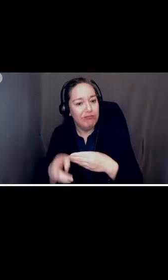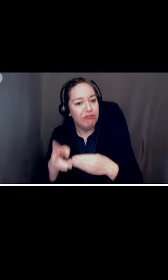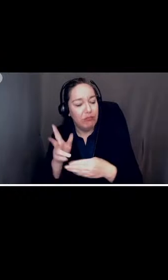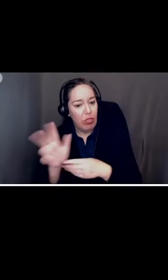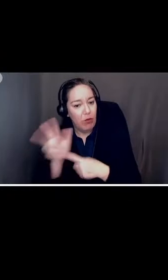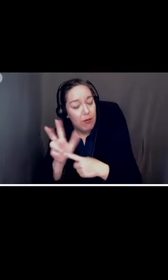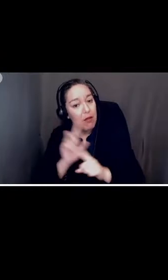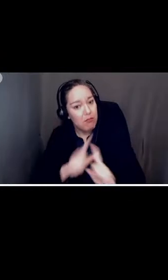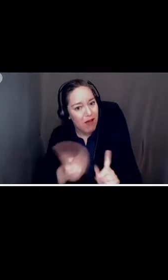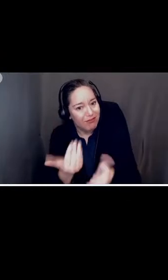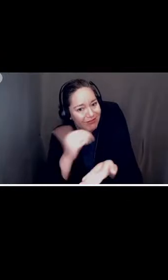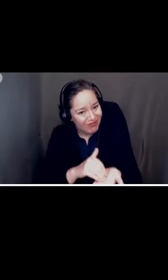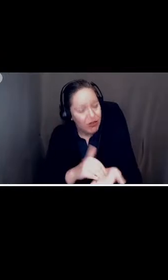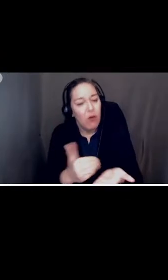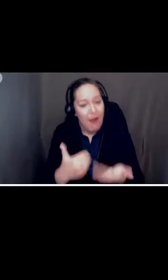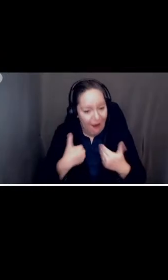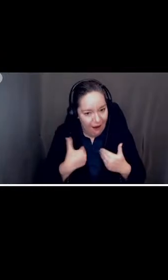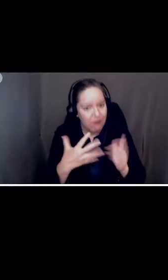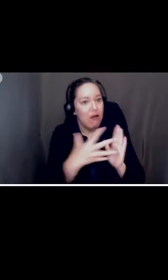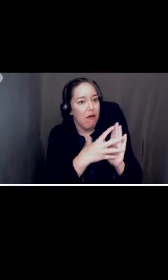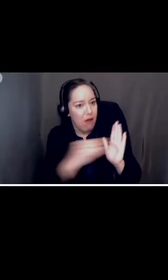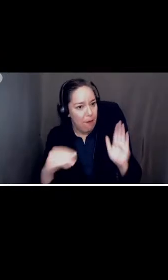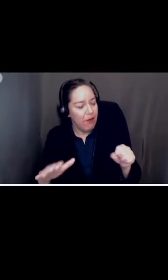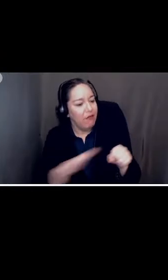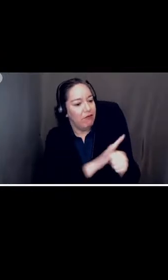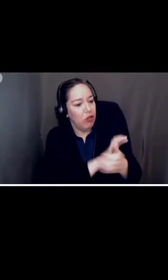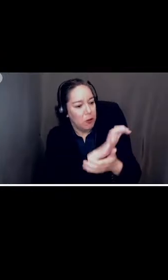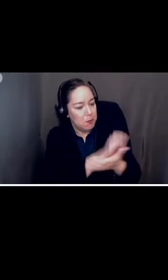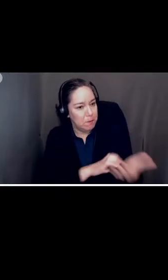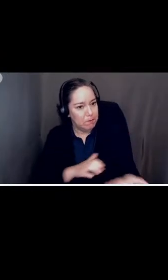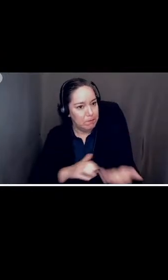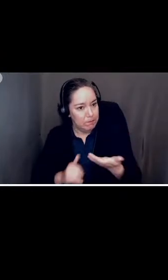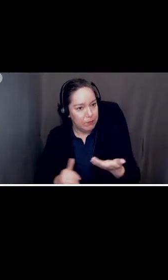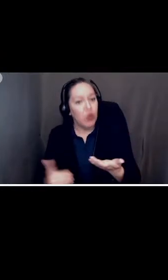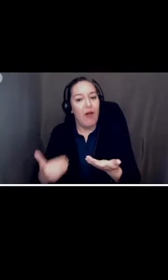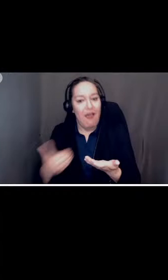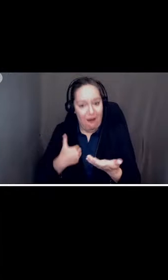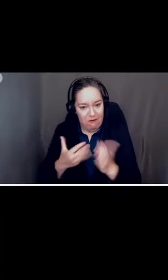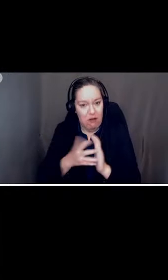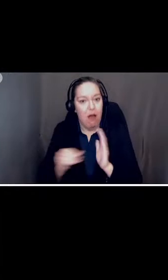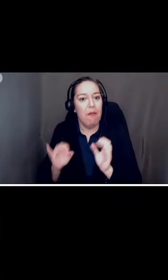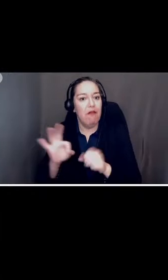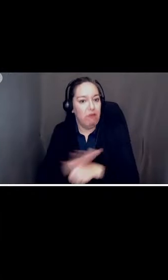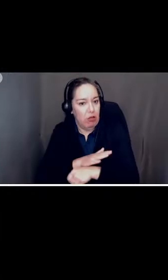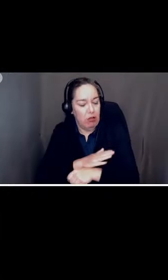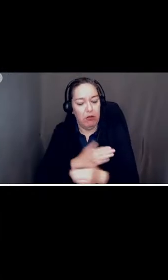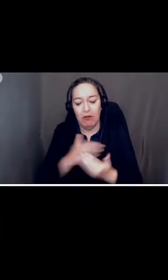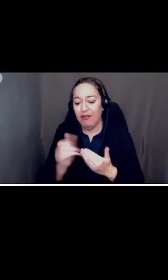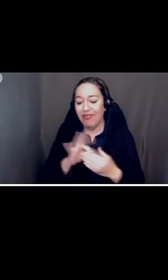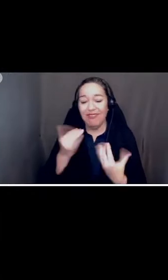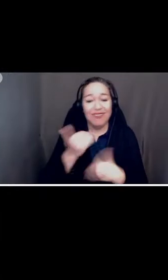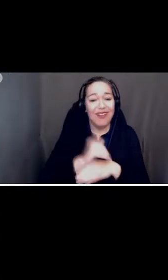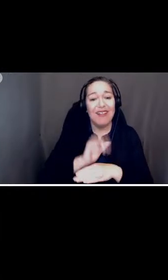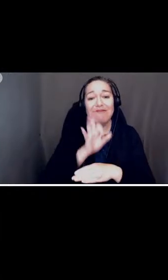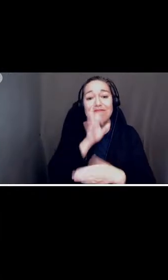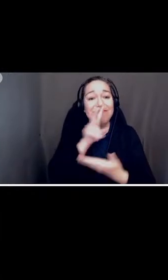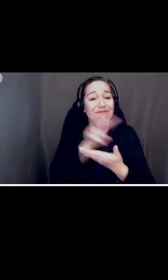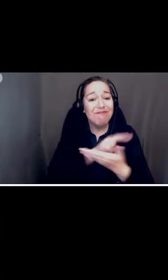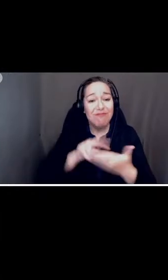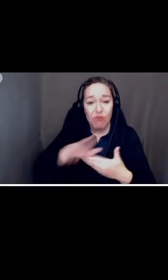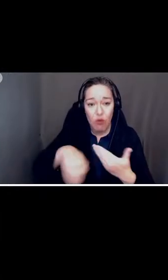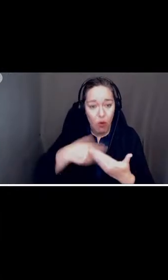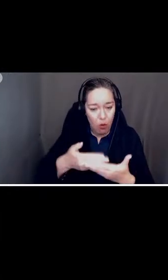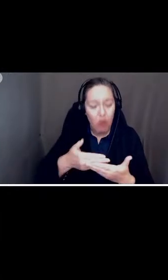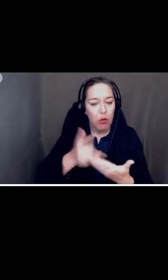of all complete comments submitted by the public for tonight's meeting and those have been given to the board of education so with that please miss fedina if you would